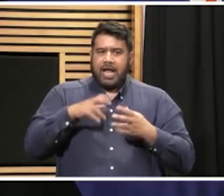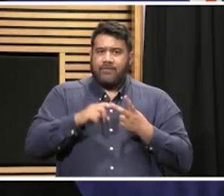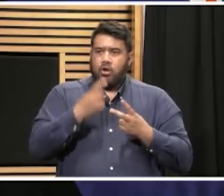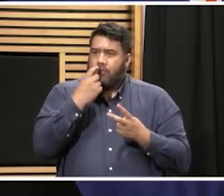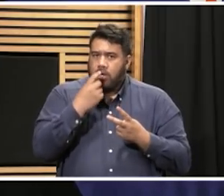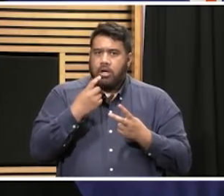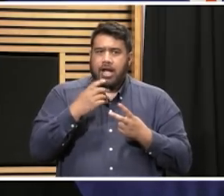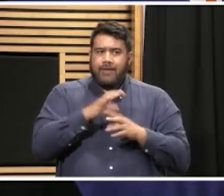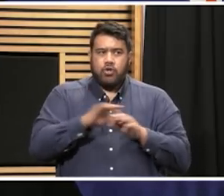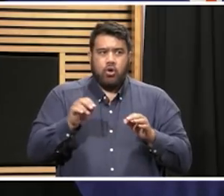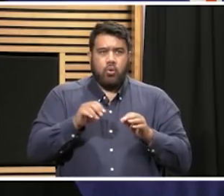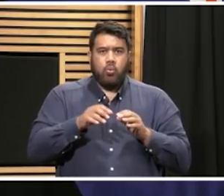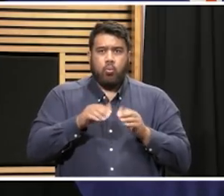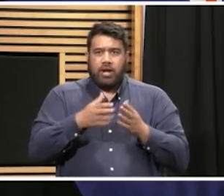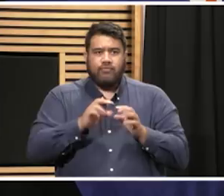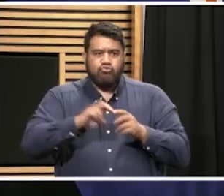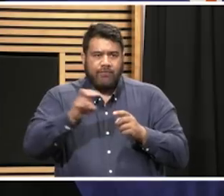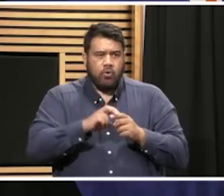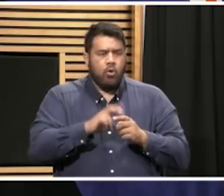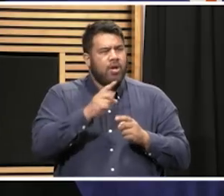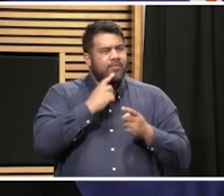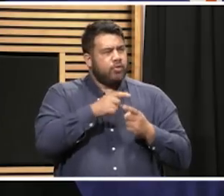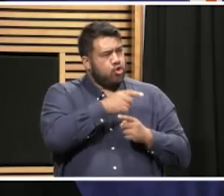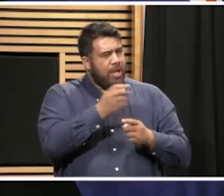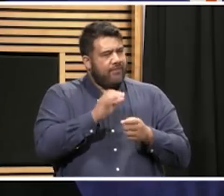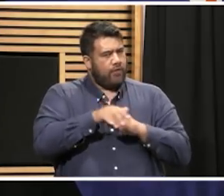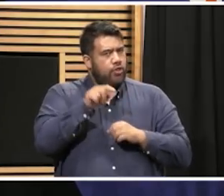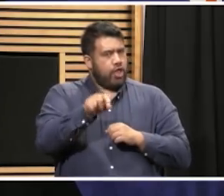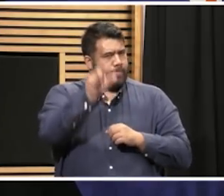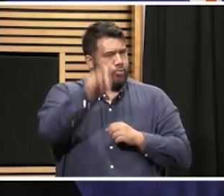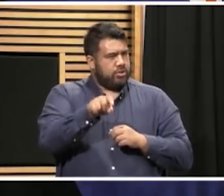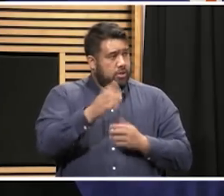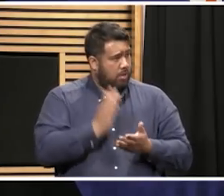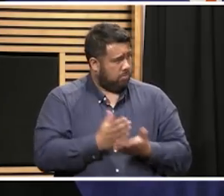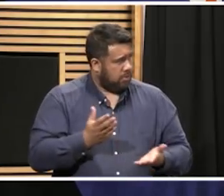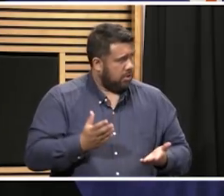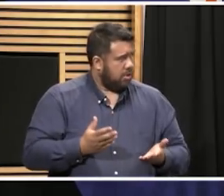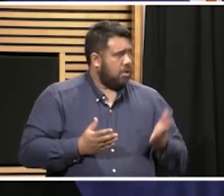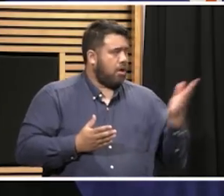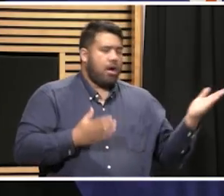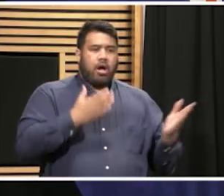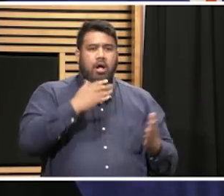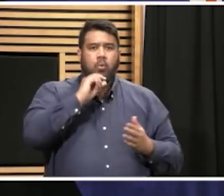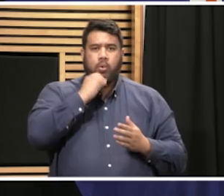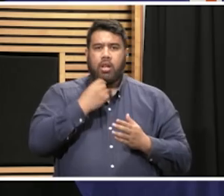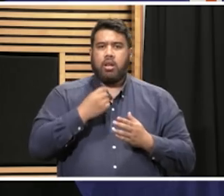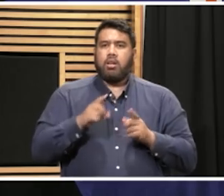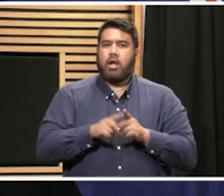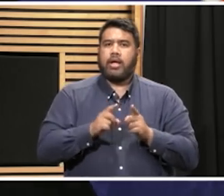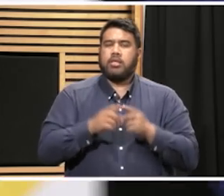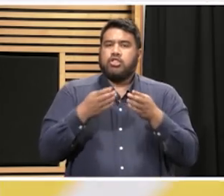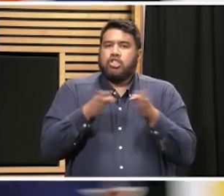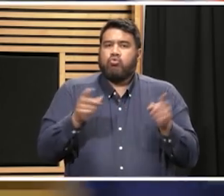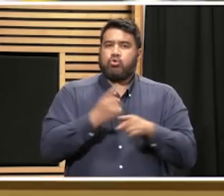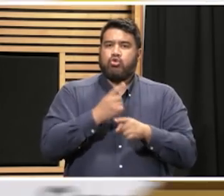or anything else. What information do you have about those two details? So, I'm just going to make a general comment about the use of